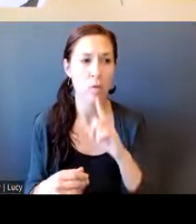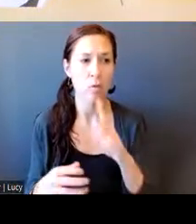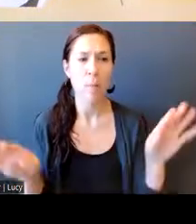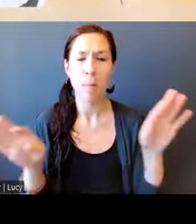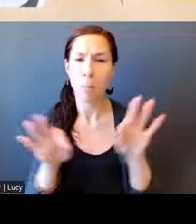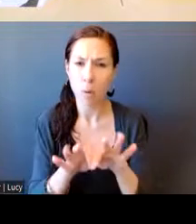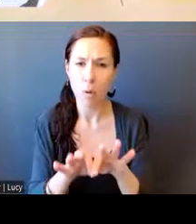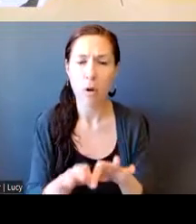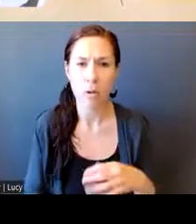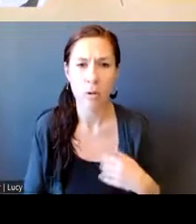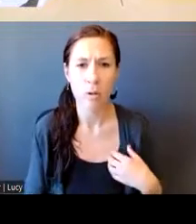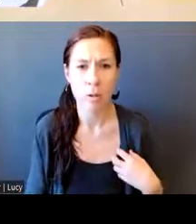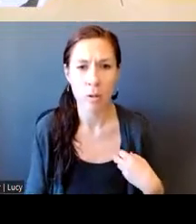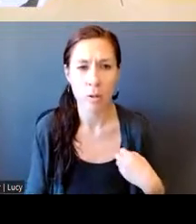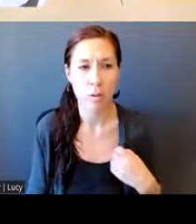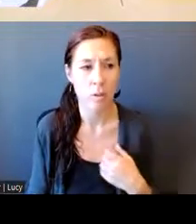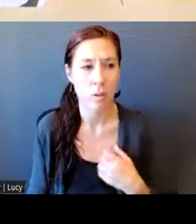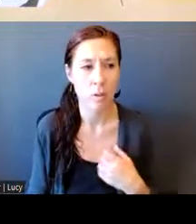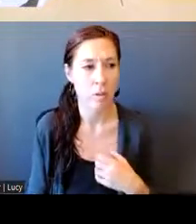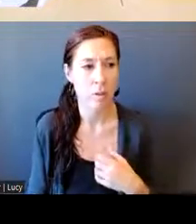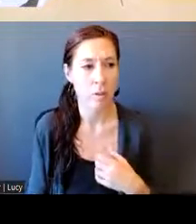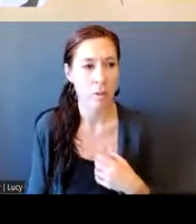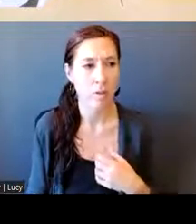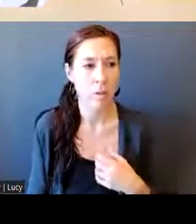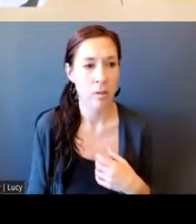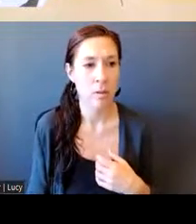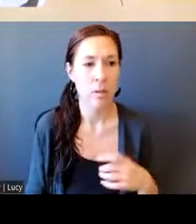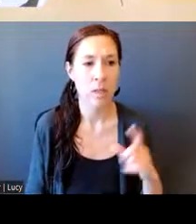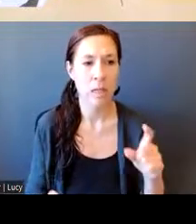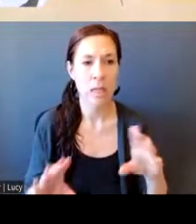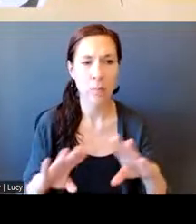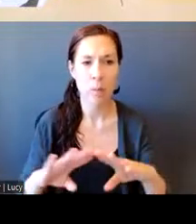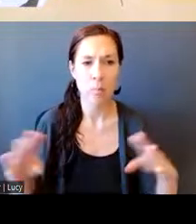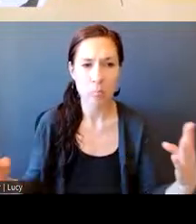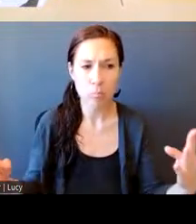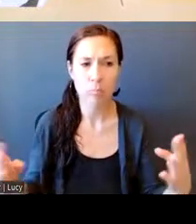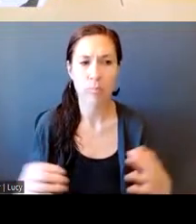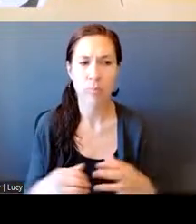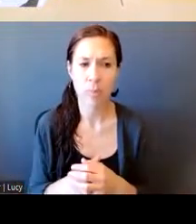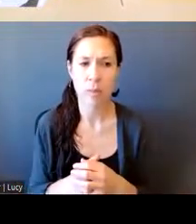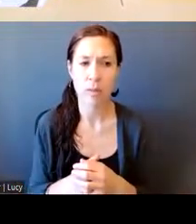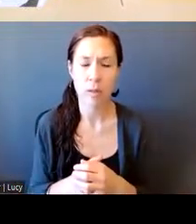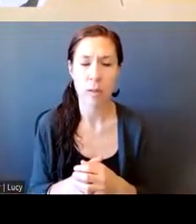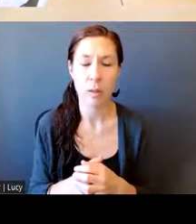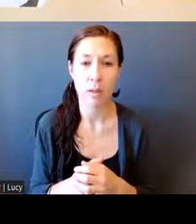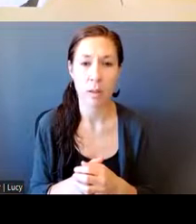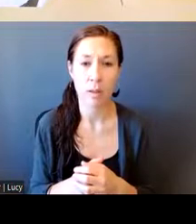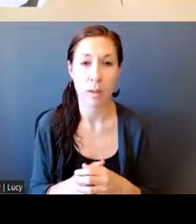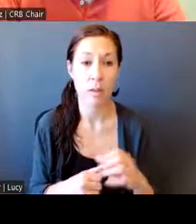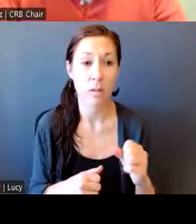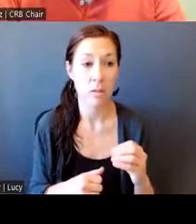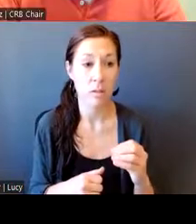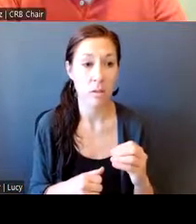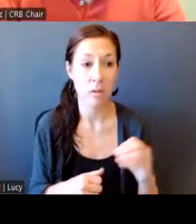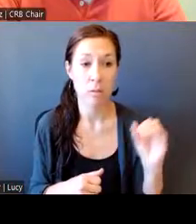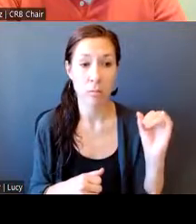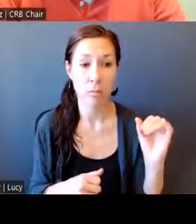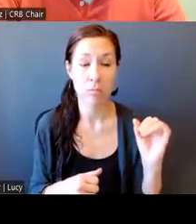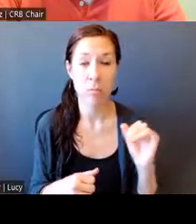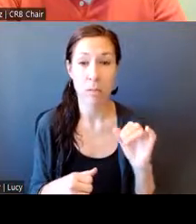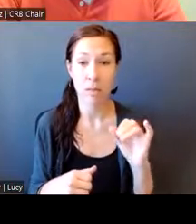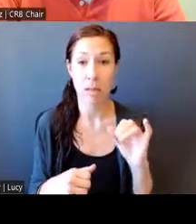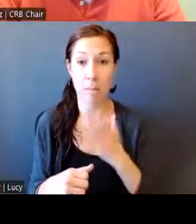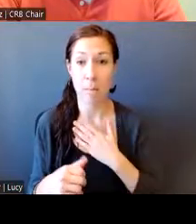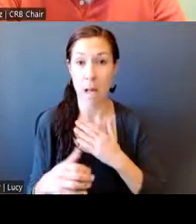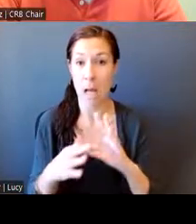just as transparent as we are asking the police department to be. Um, and so with that, I will end my comments on the